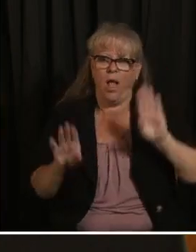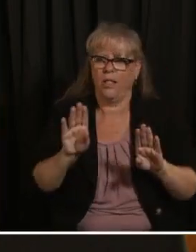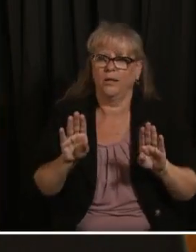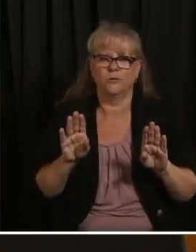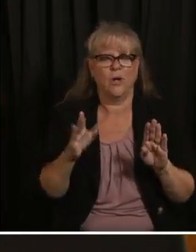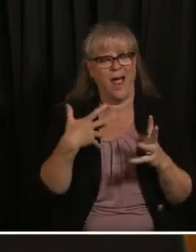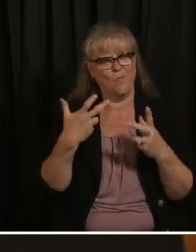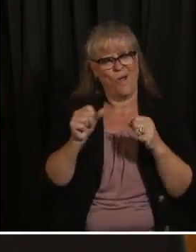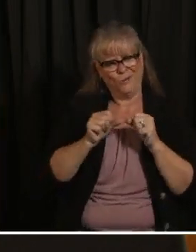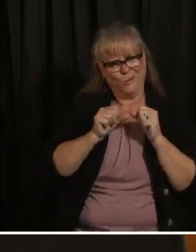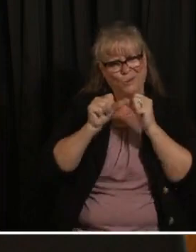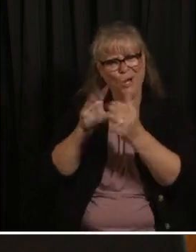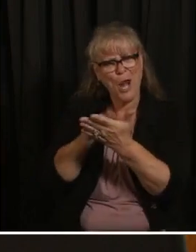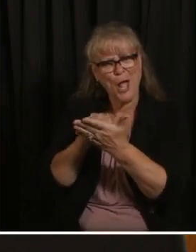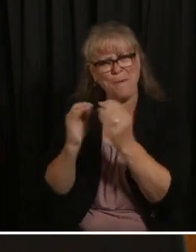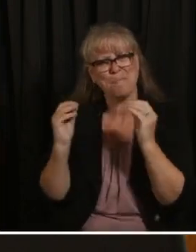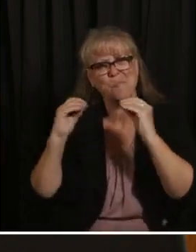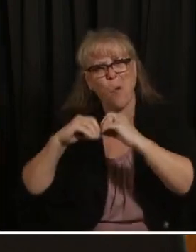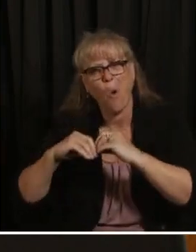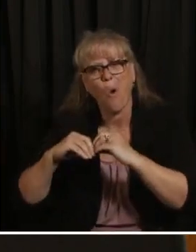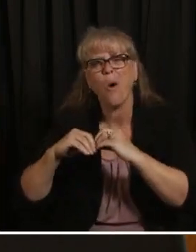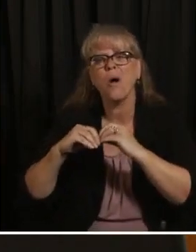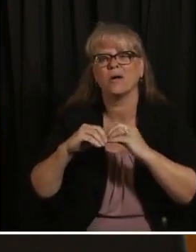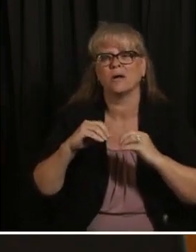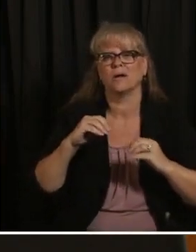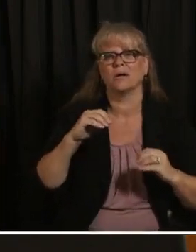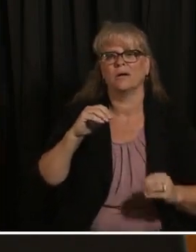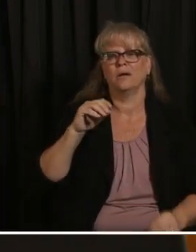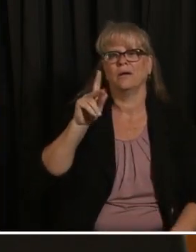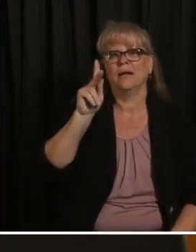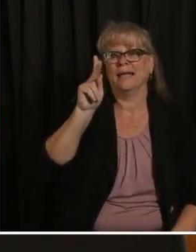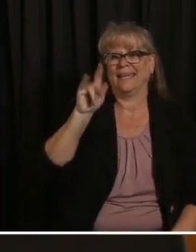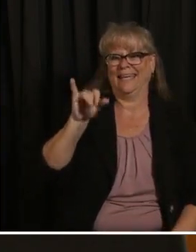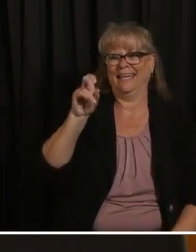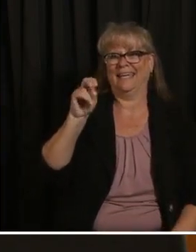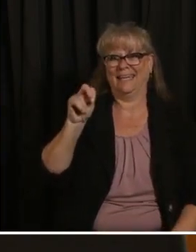Kenyon College and this scholarship is really going to help me do that thank you